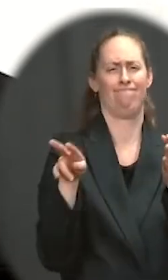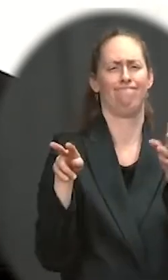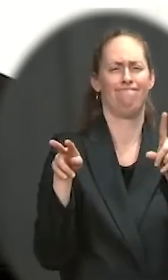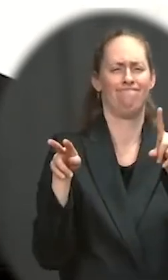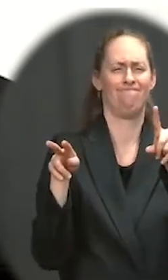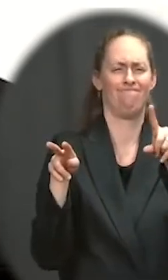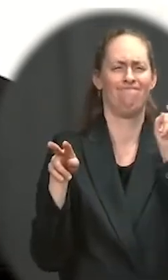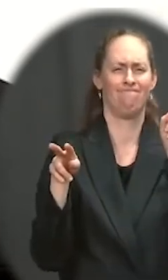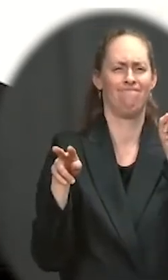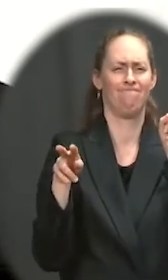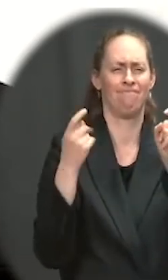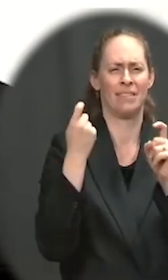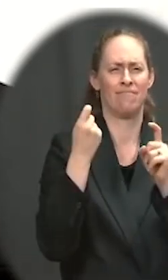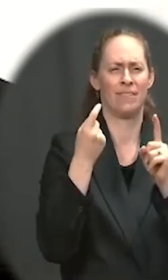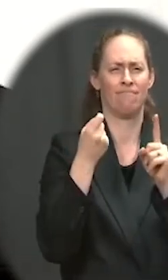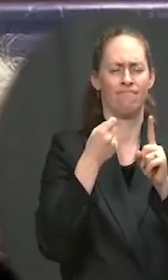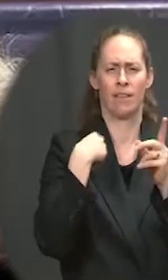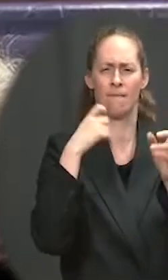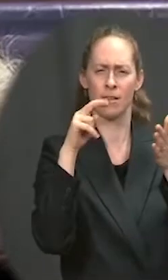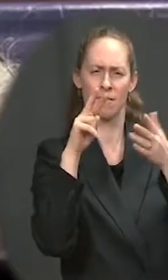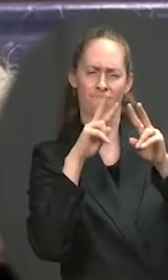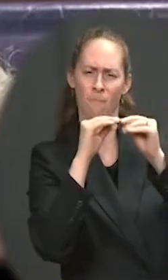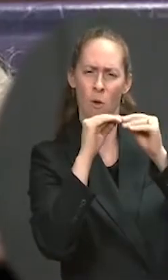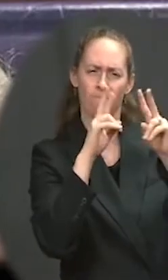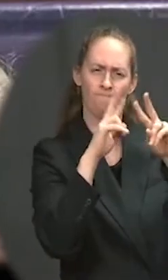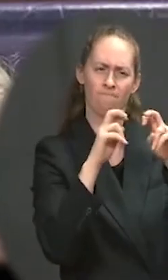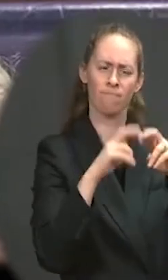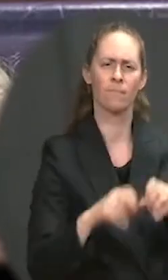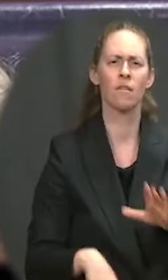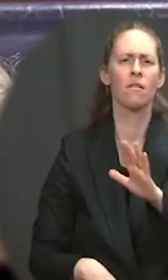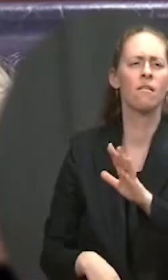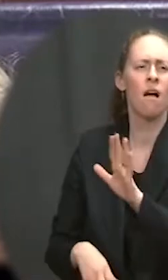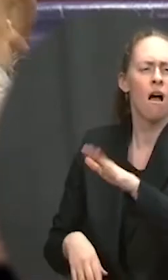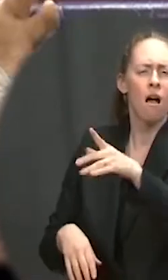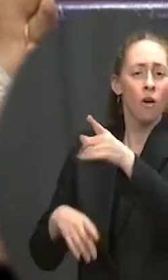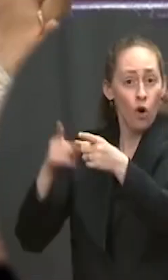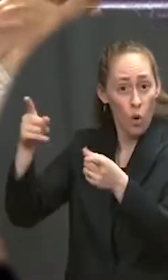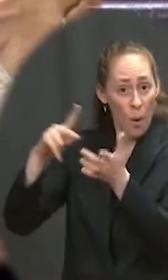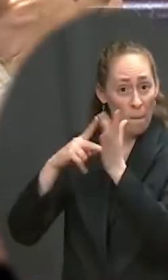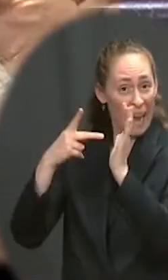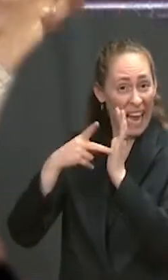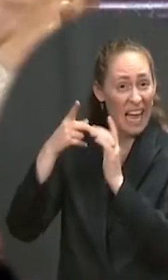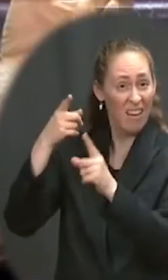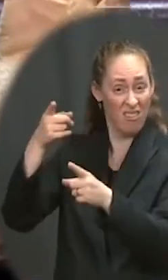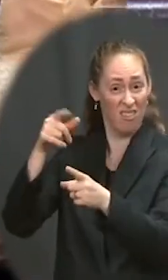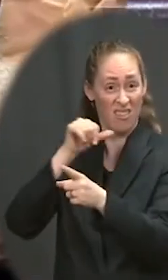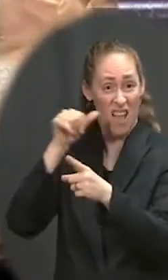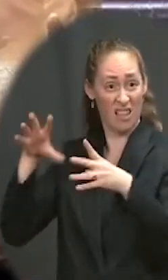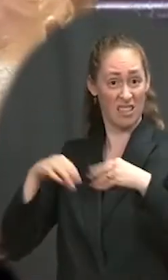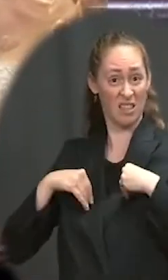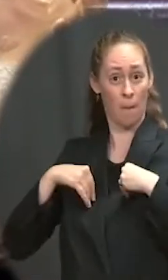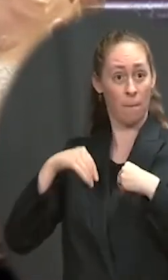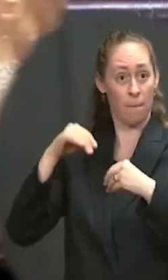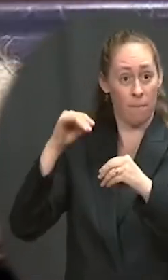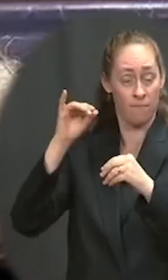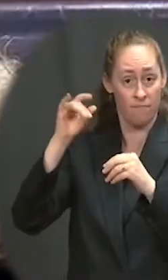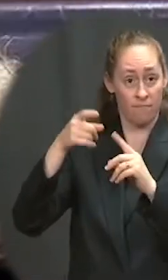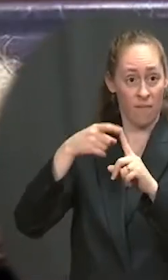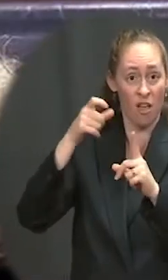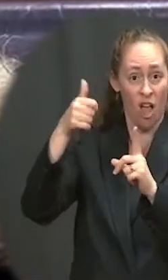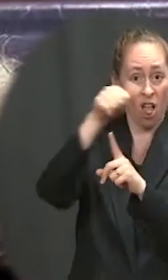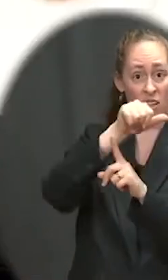is based on, and then we'll give an assessment. Okay, so even official, you're not embracing what our official assessment will be from CBO and JCT?